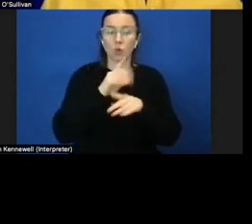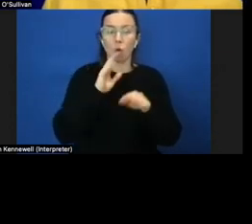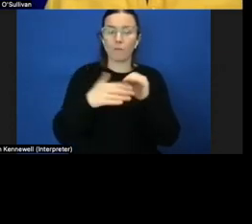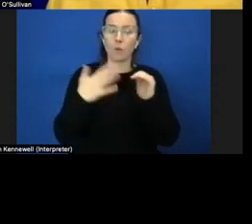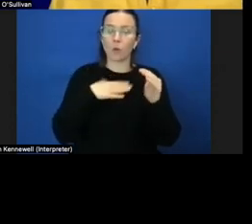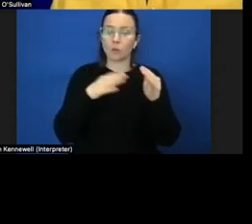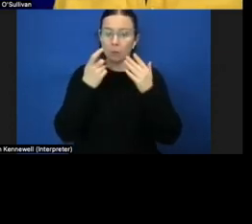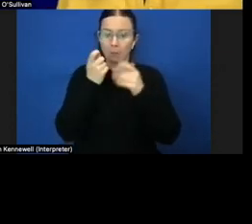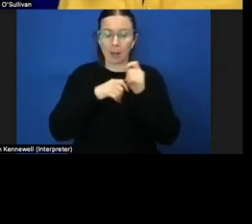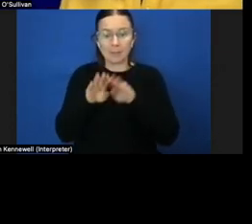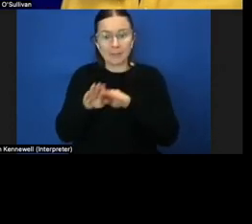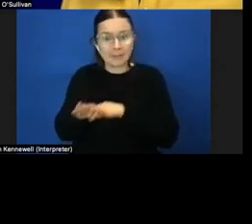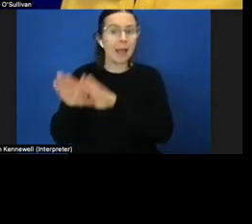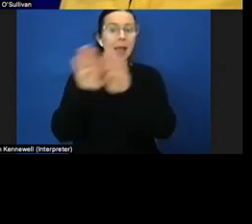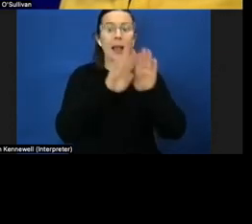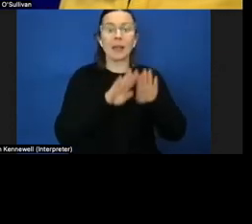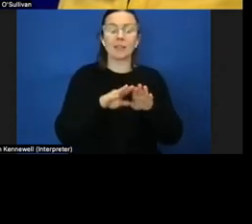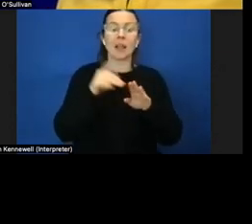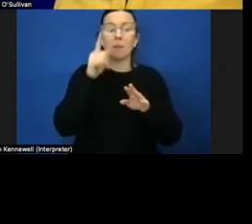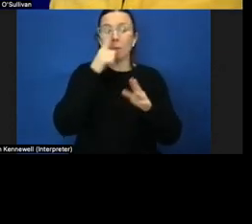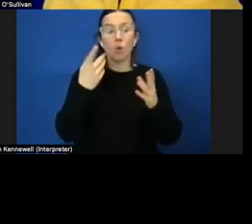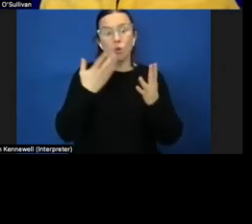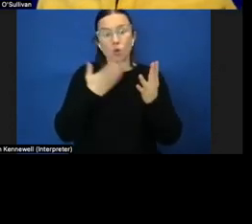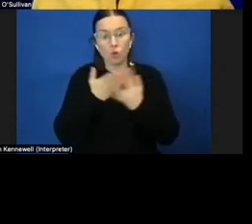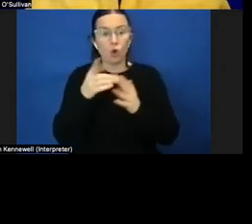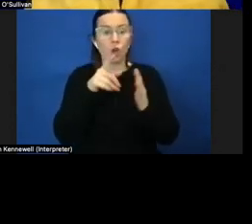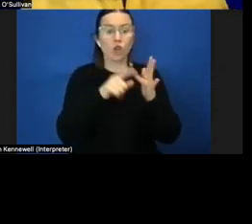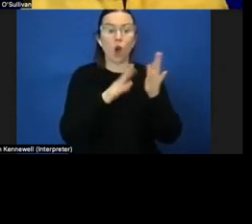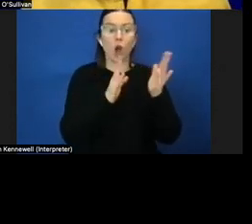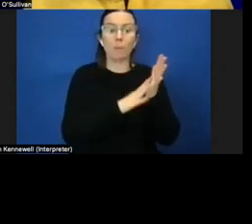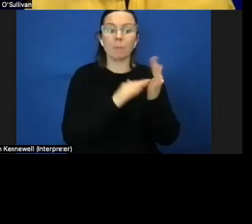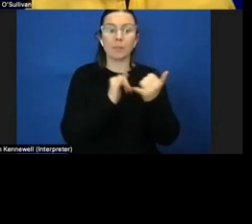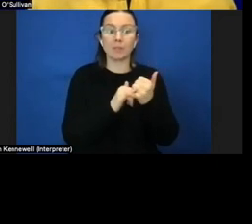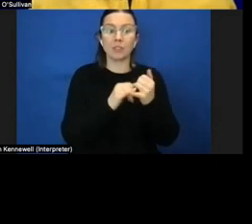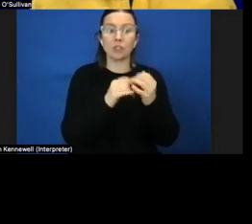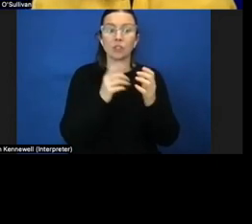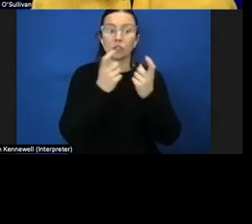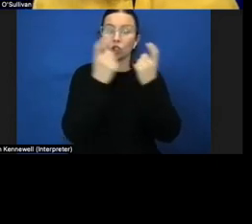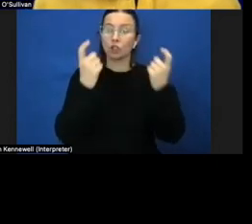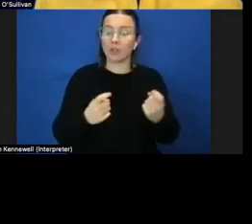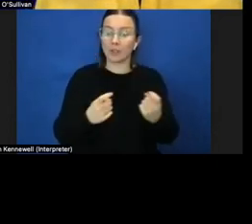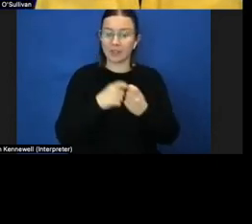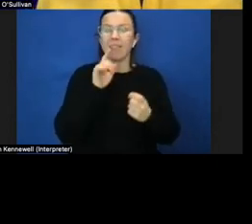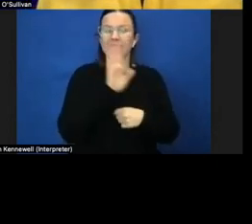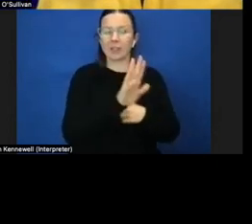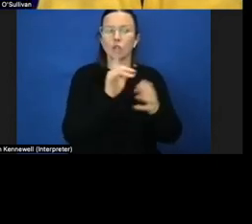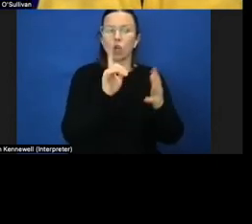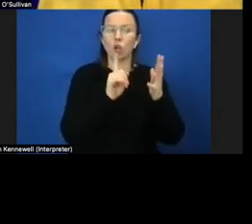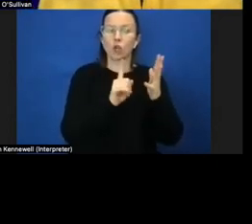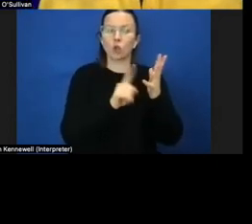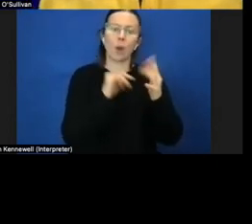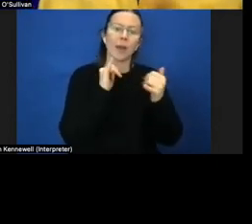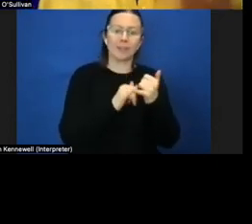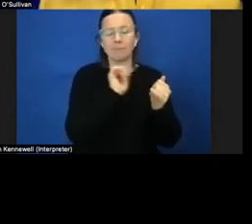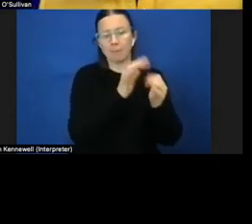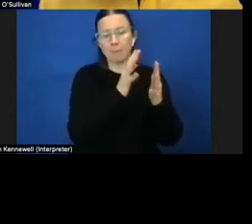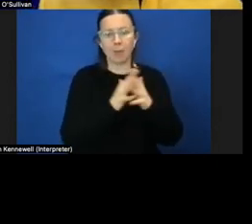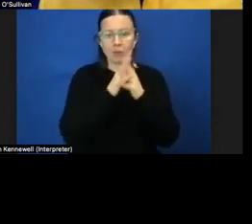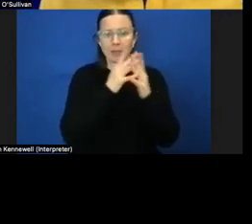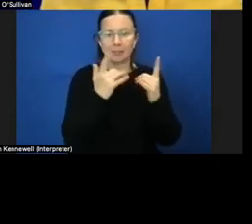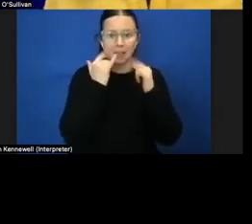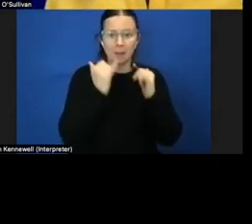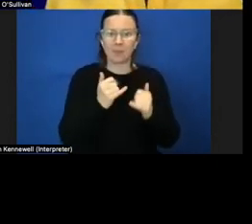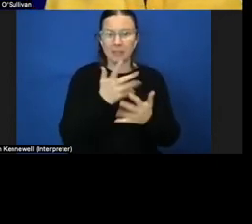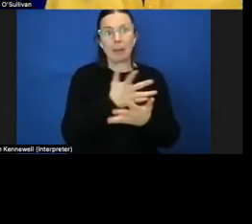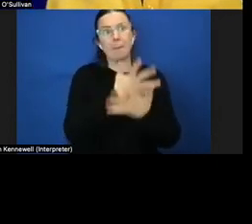so you might have heard people going through comm certification which is a u.s um exam and it's big and scary